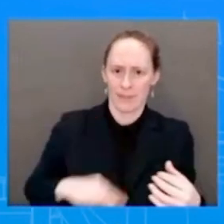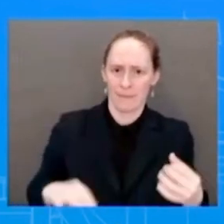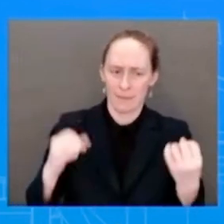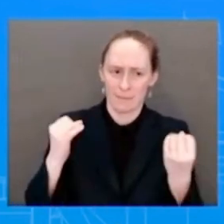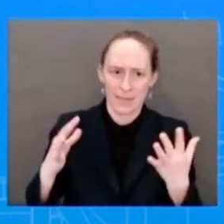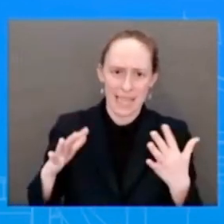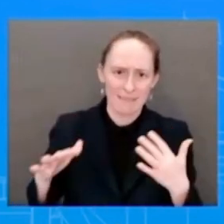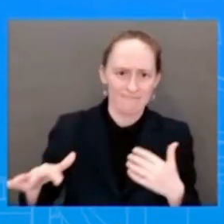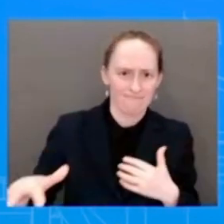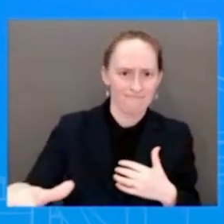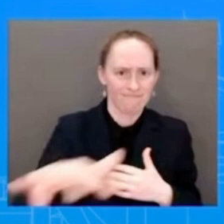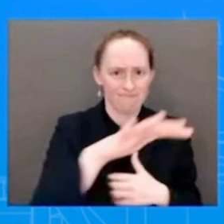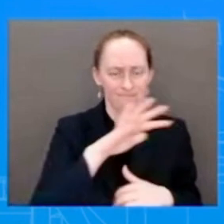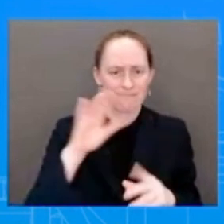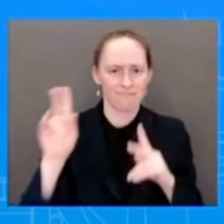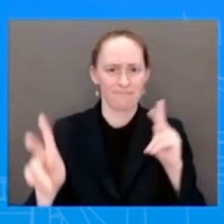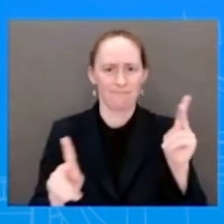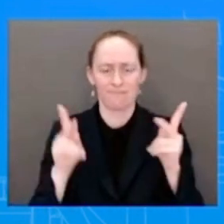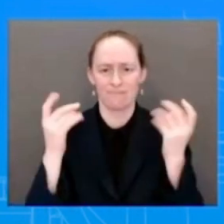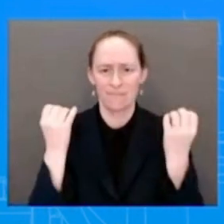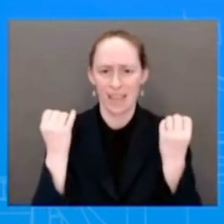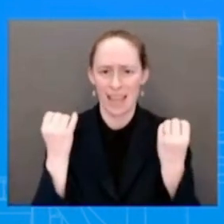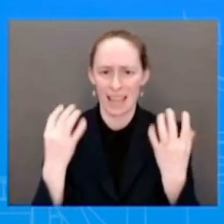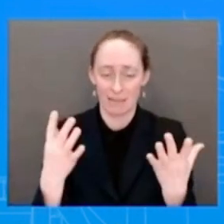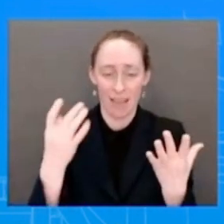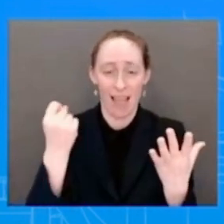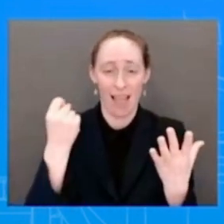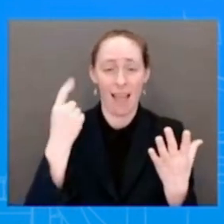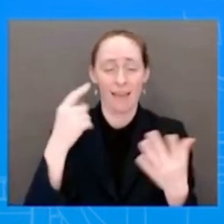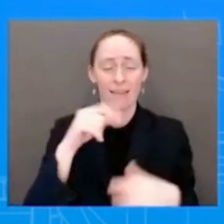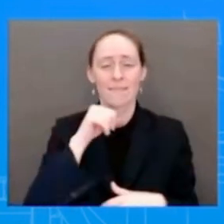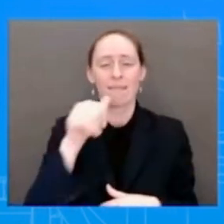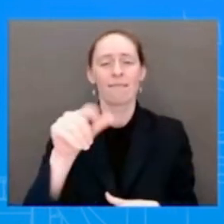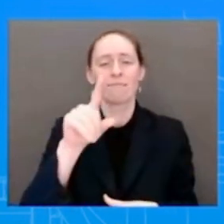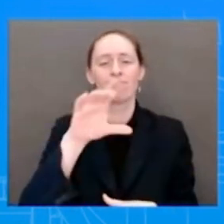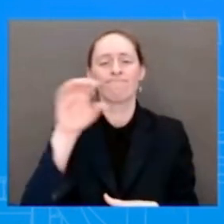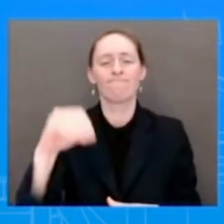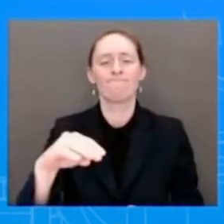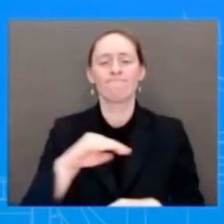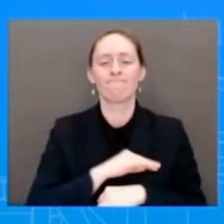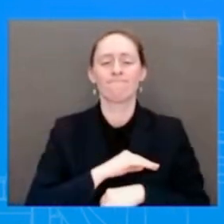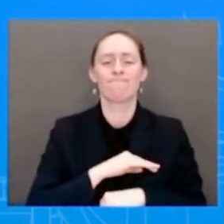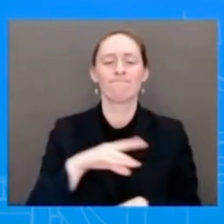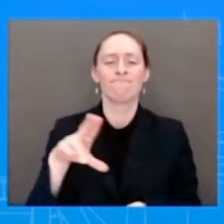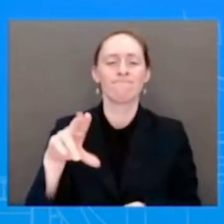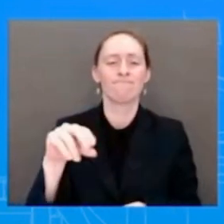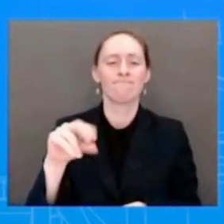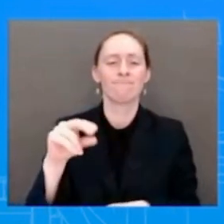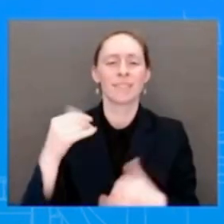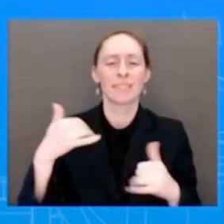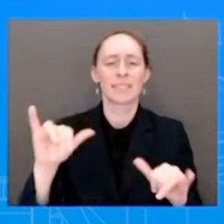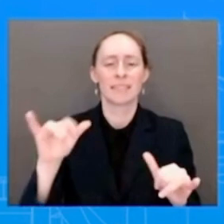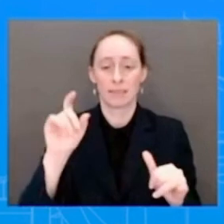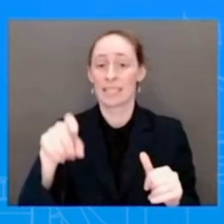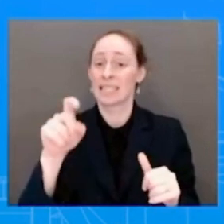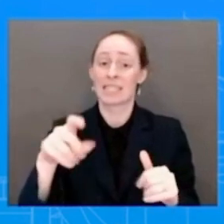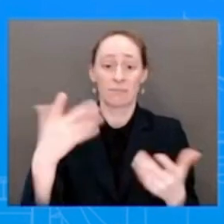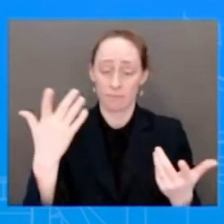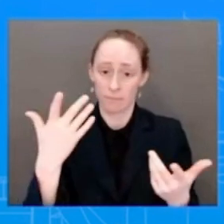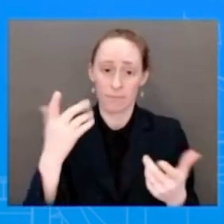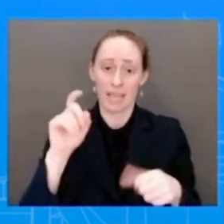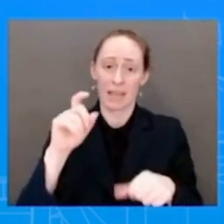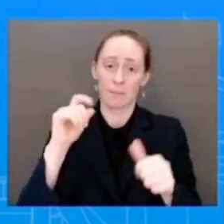workers, including the need to pass a national paid family and medical leave law. The President will discuss